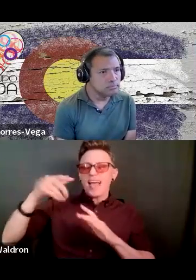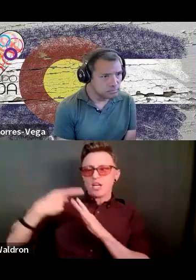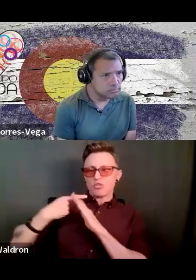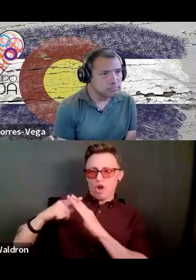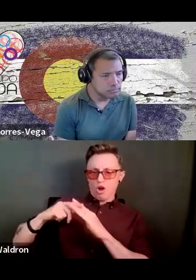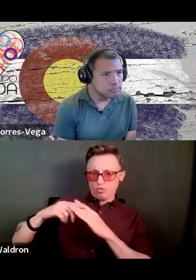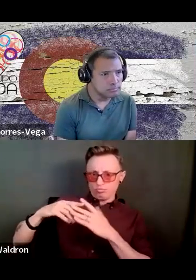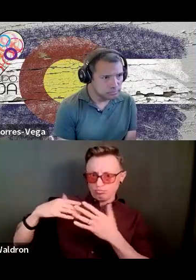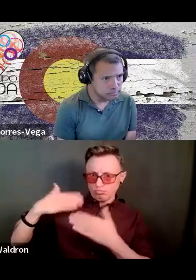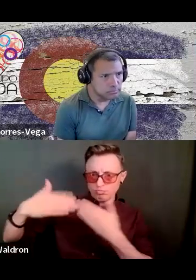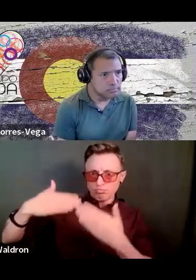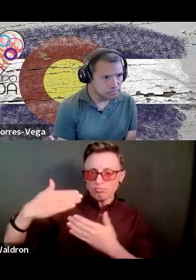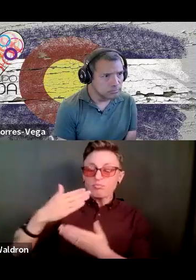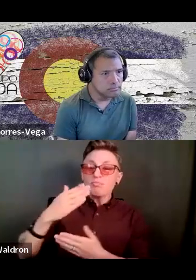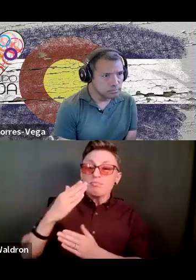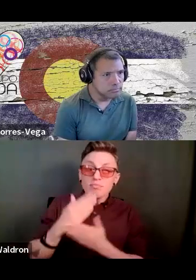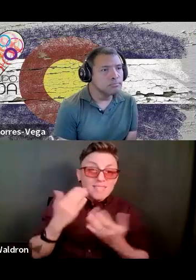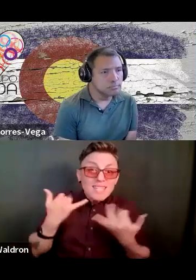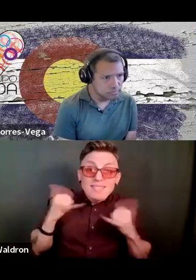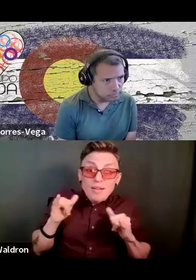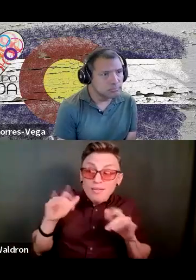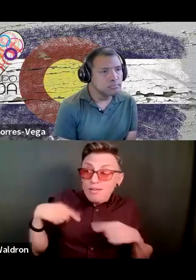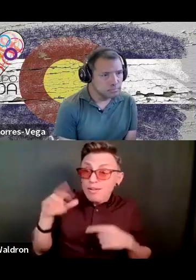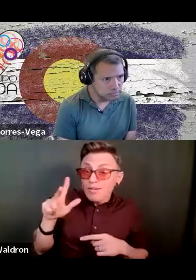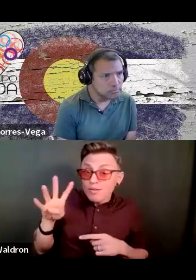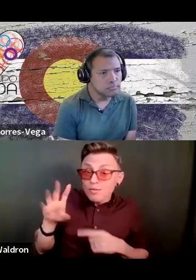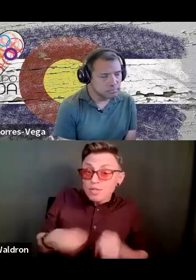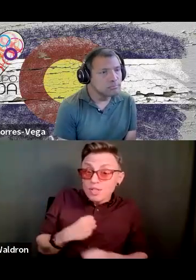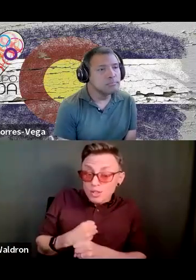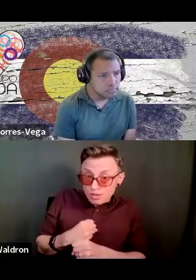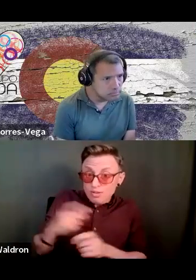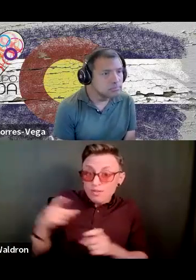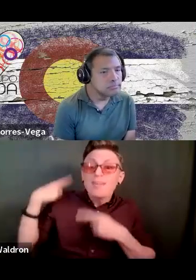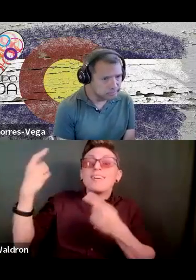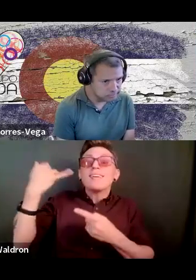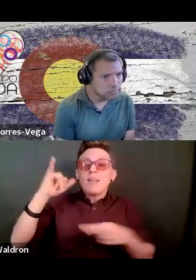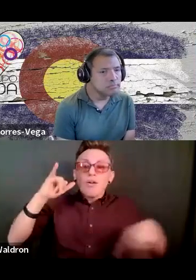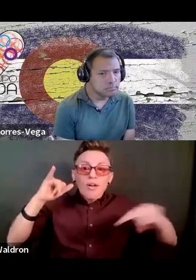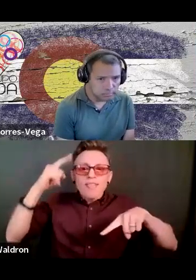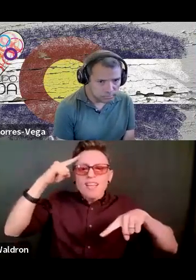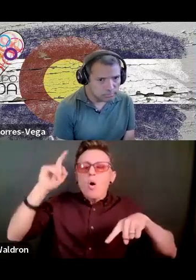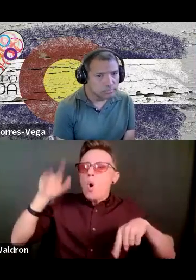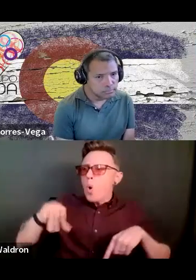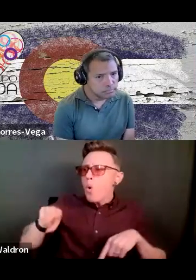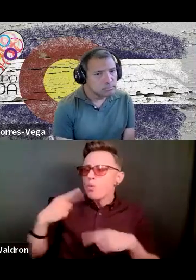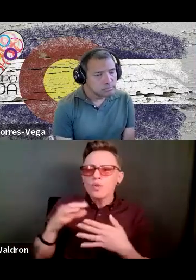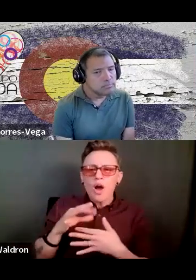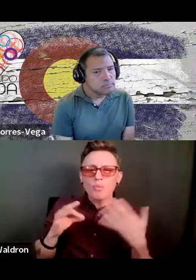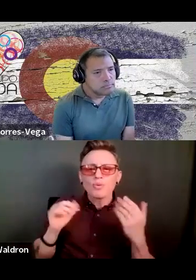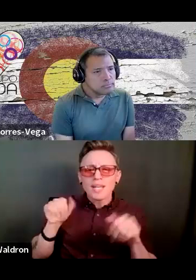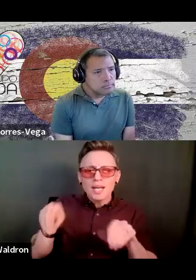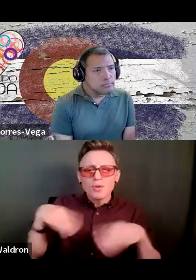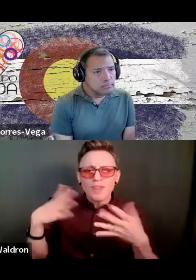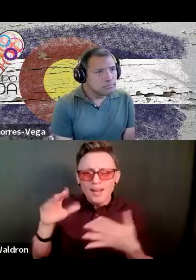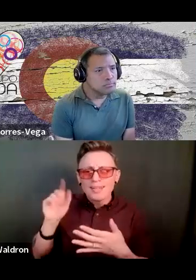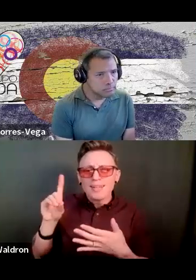some people still, after 34 years, think is optional. Think is optional. So to be able to have